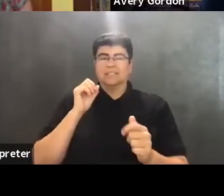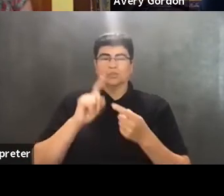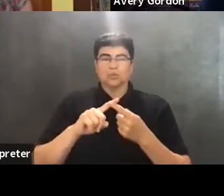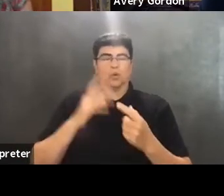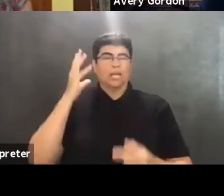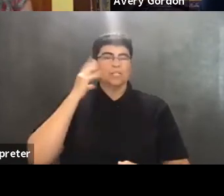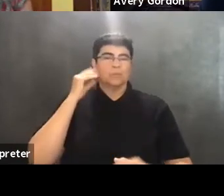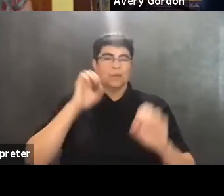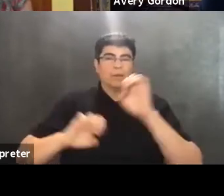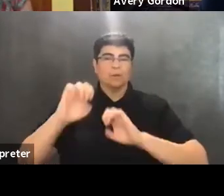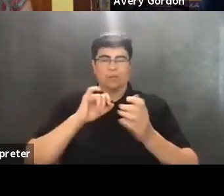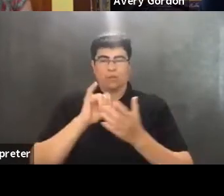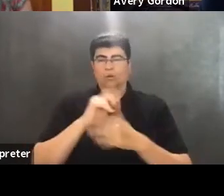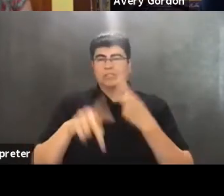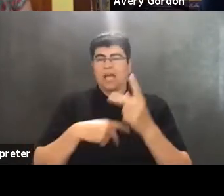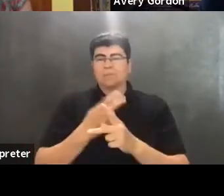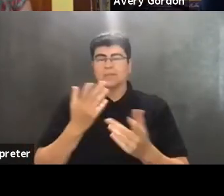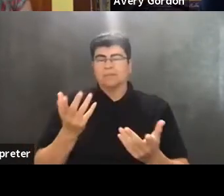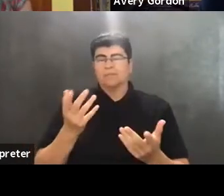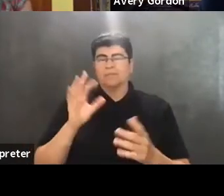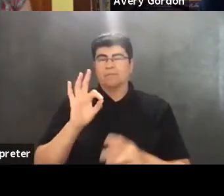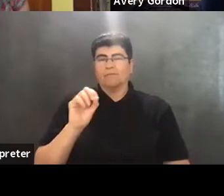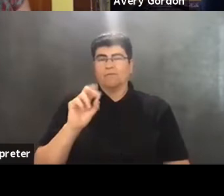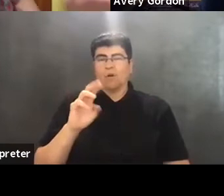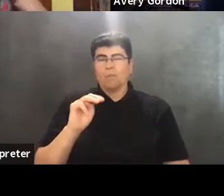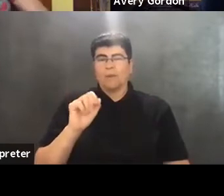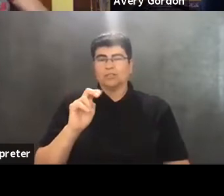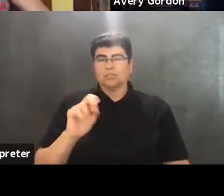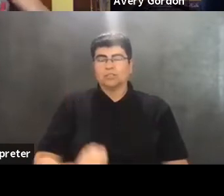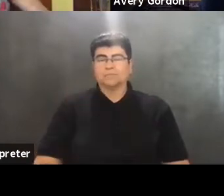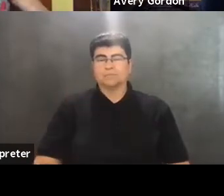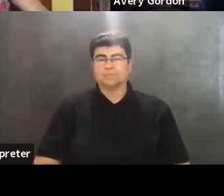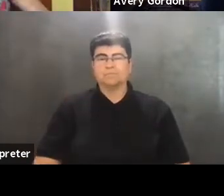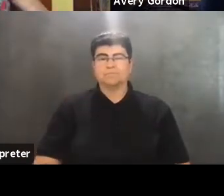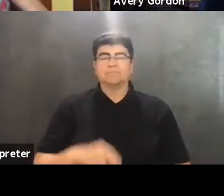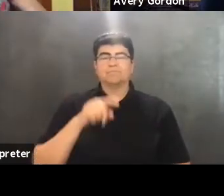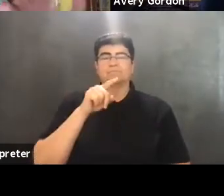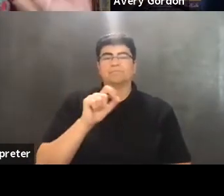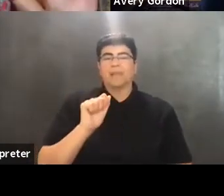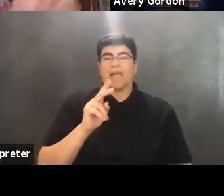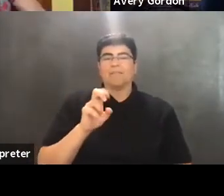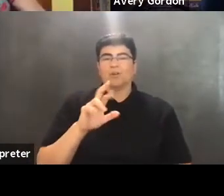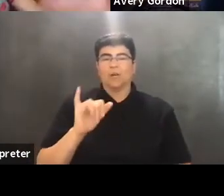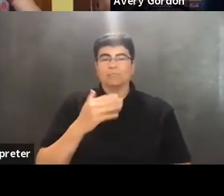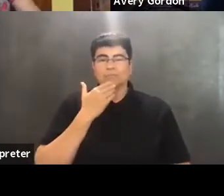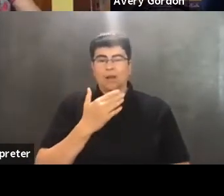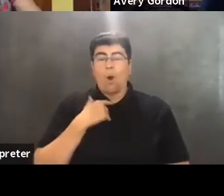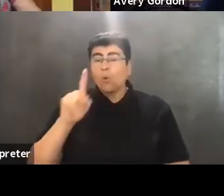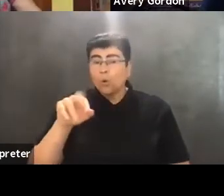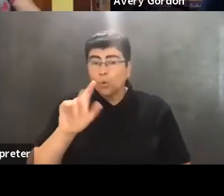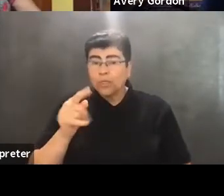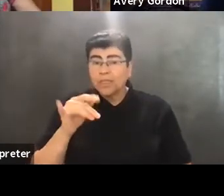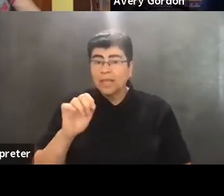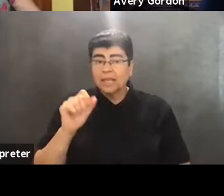experiment with these kinds of formations. Thank you. I'm going to, Ruthie,